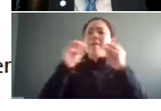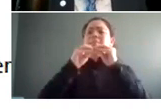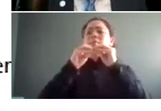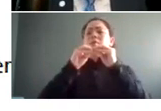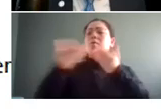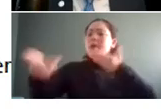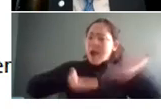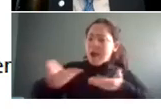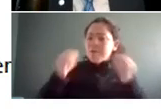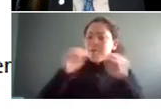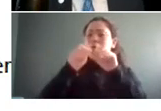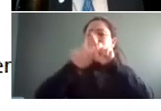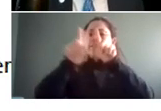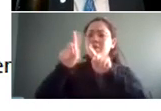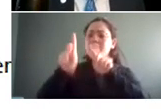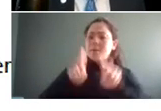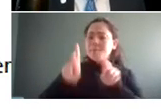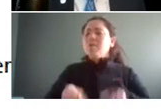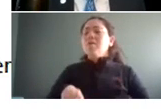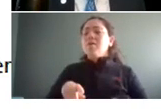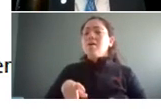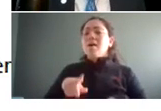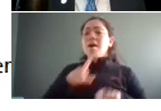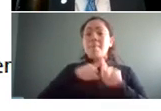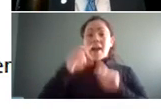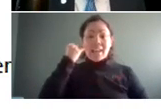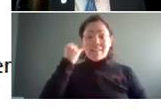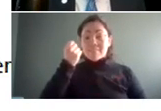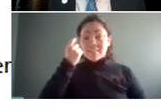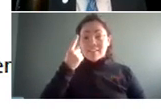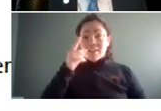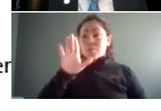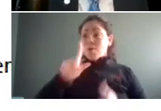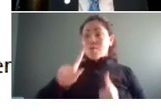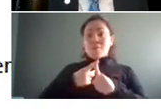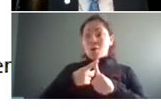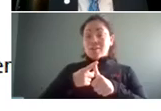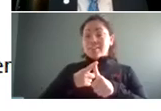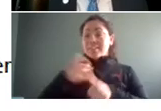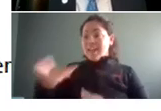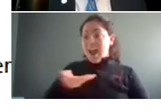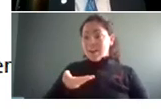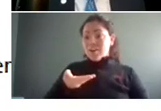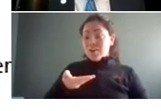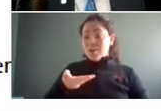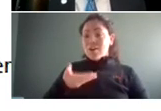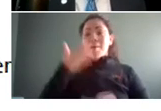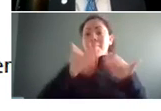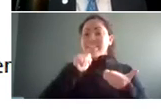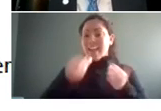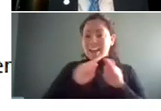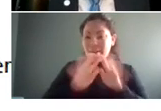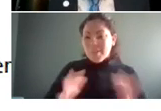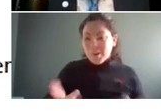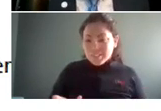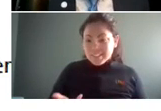diverse workforce what we find is that the first in may be the most diverse workforce uh where i'm sorry the the